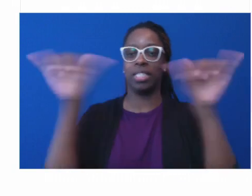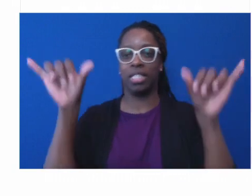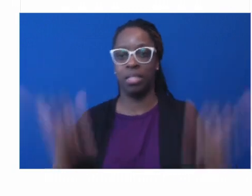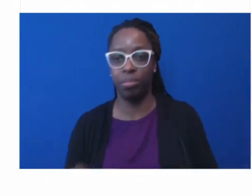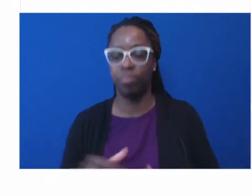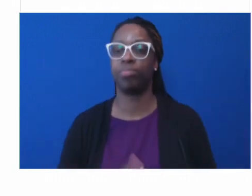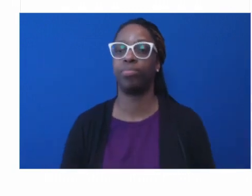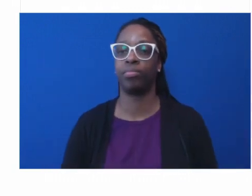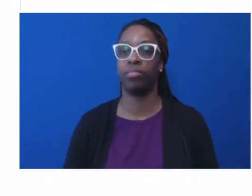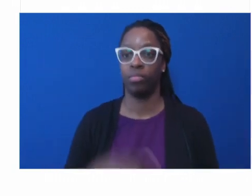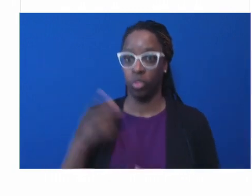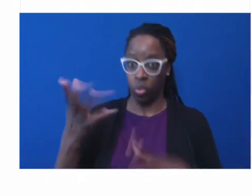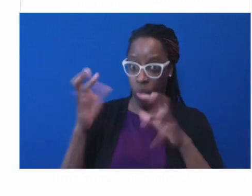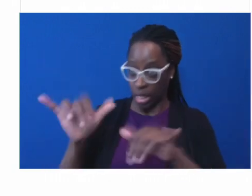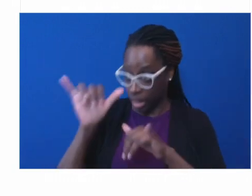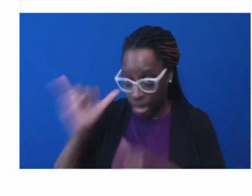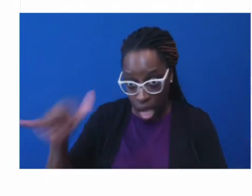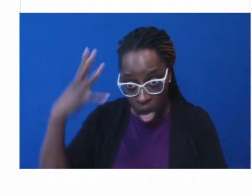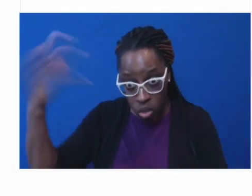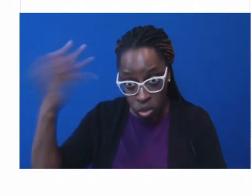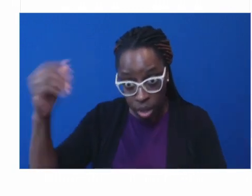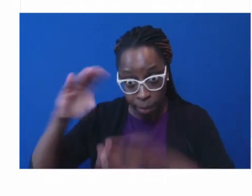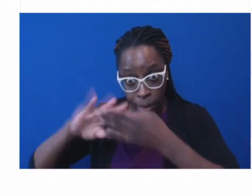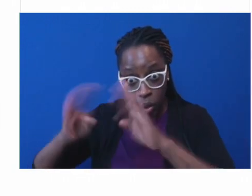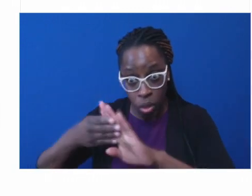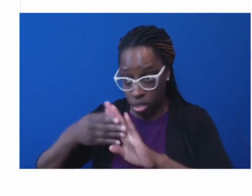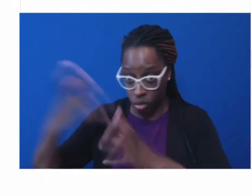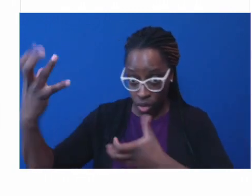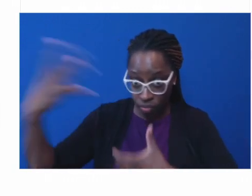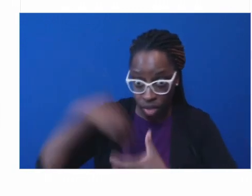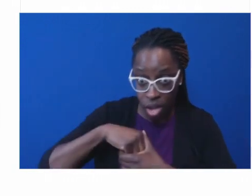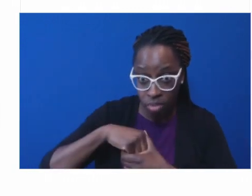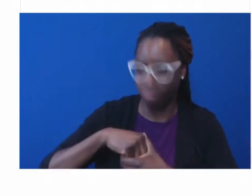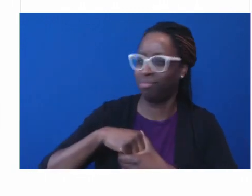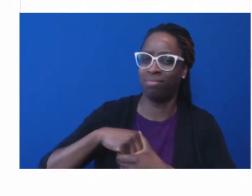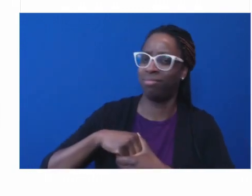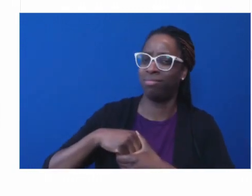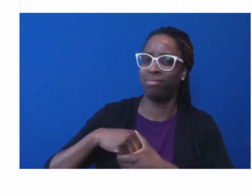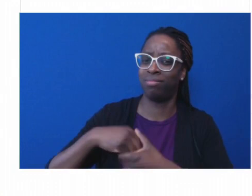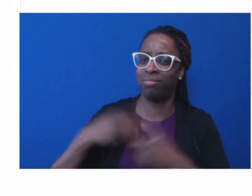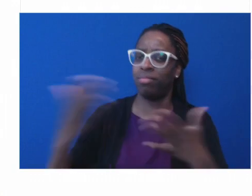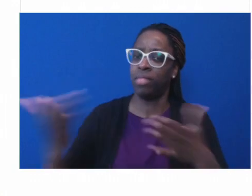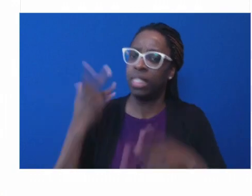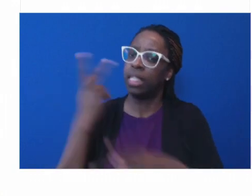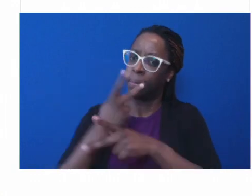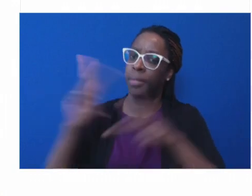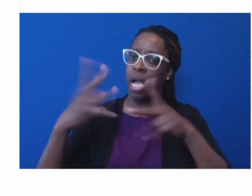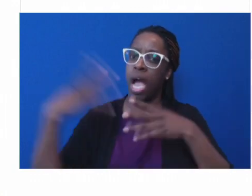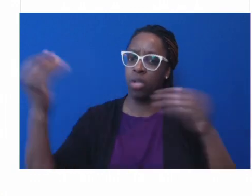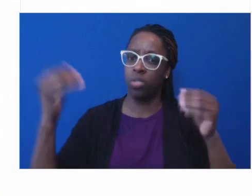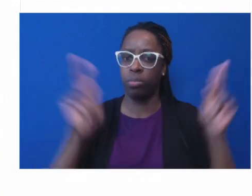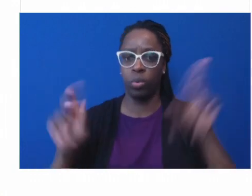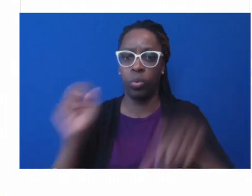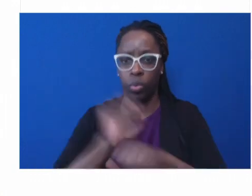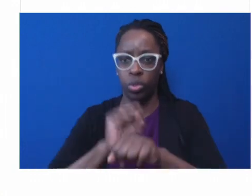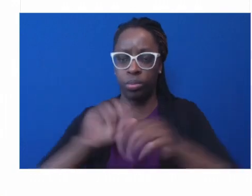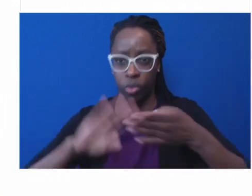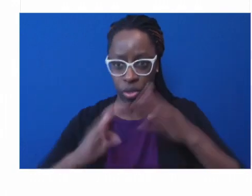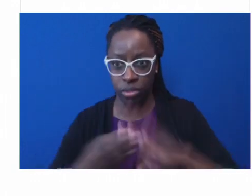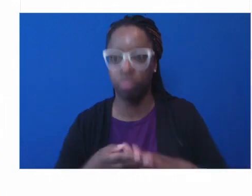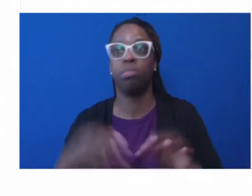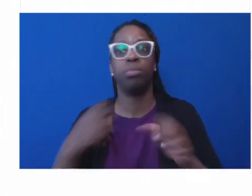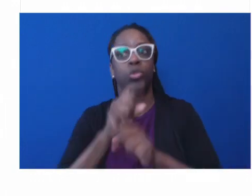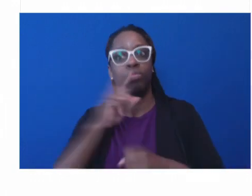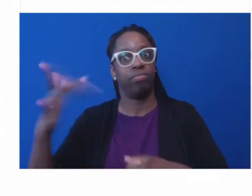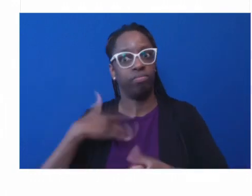embed them, to me, they lose the very essence and the flavor of who they are, what they need to be, and how they can